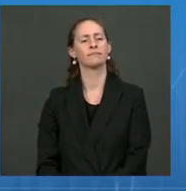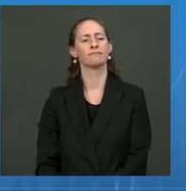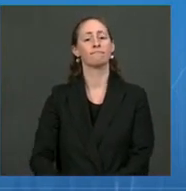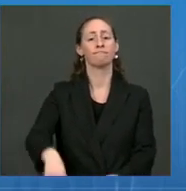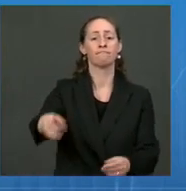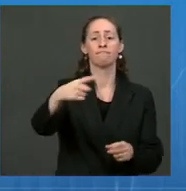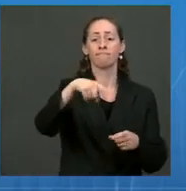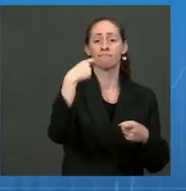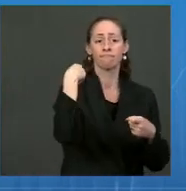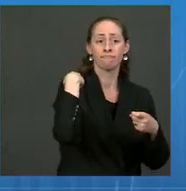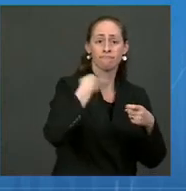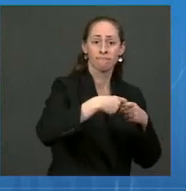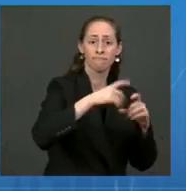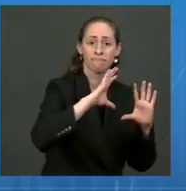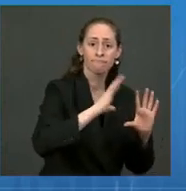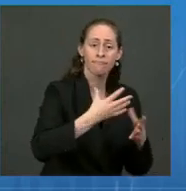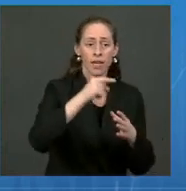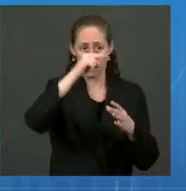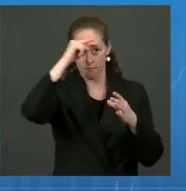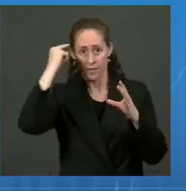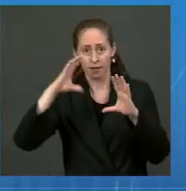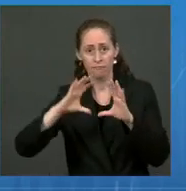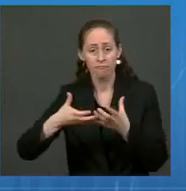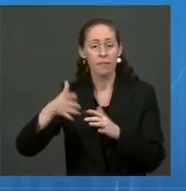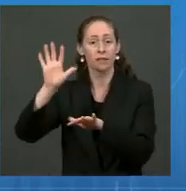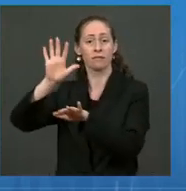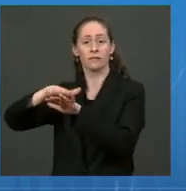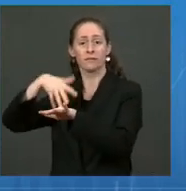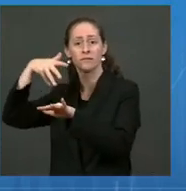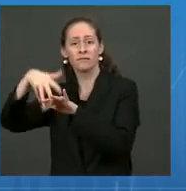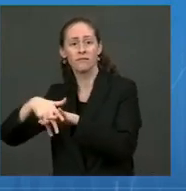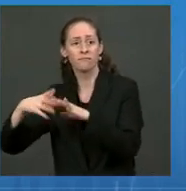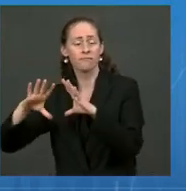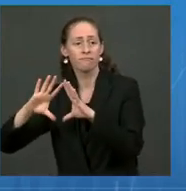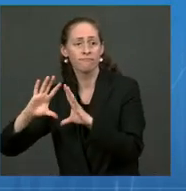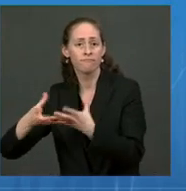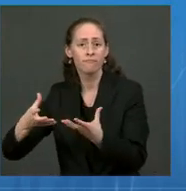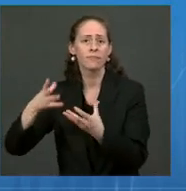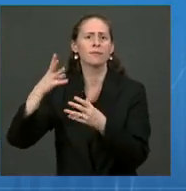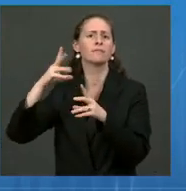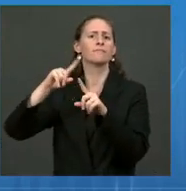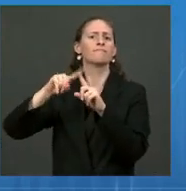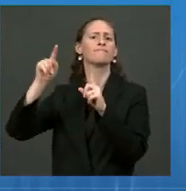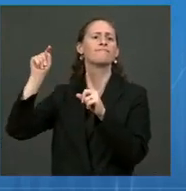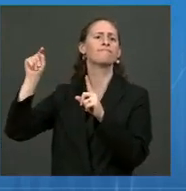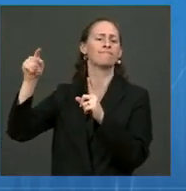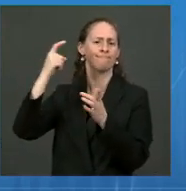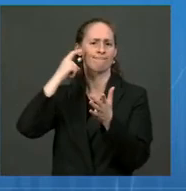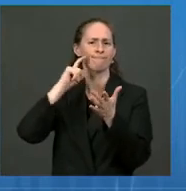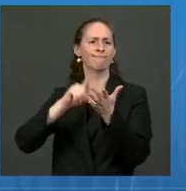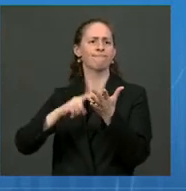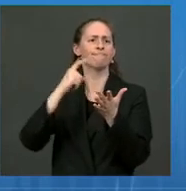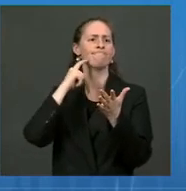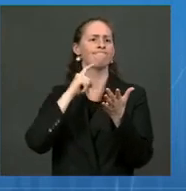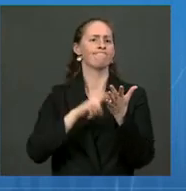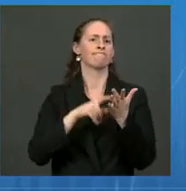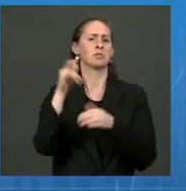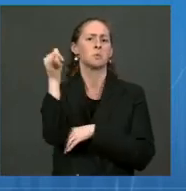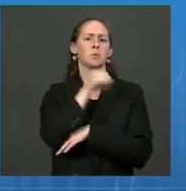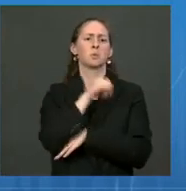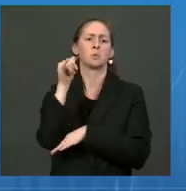African-American Indian and Alaskan Native, and Hispanic children compared to non-Hispanic White children.